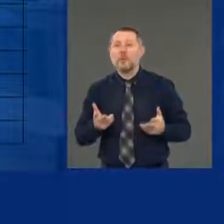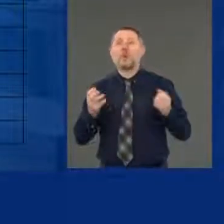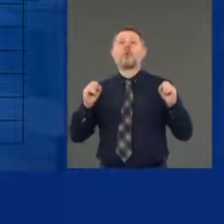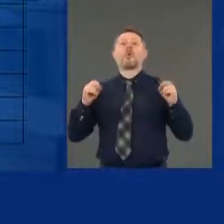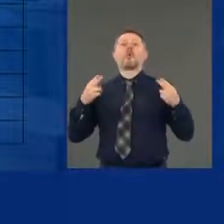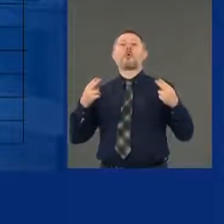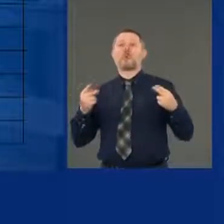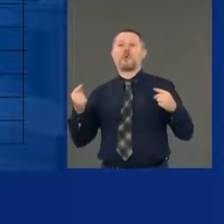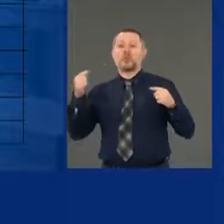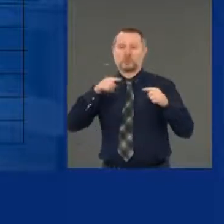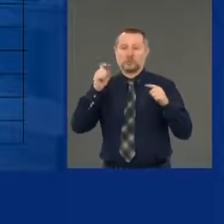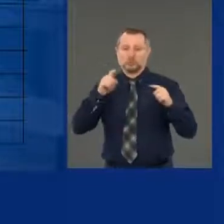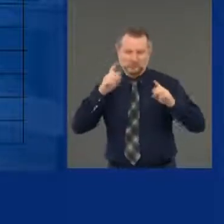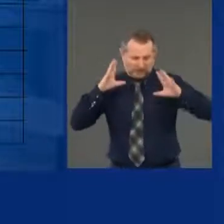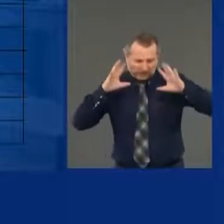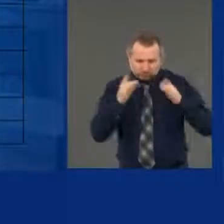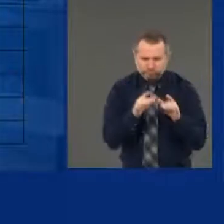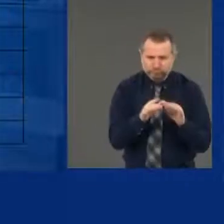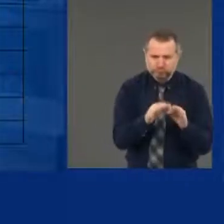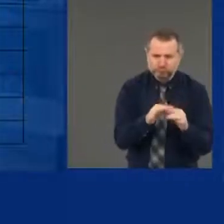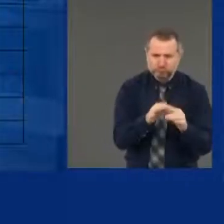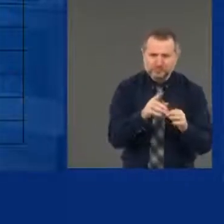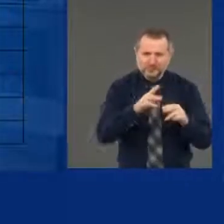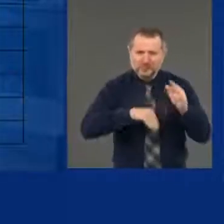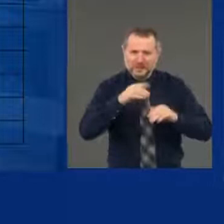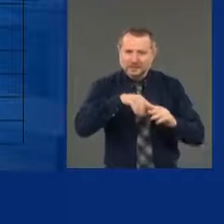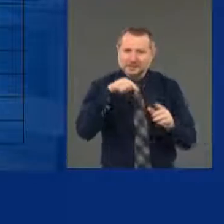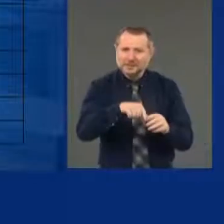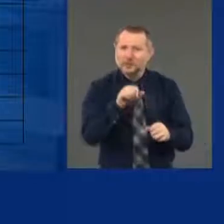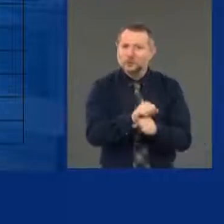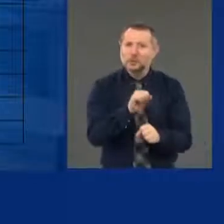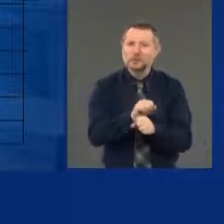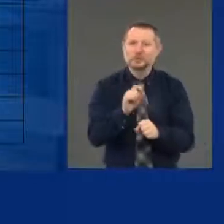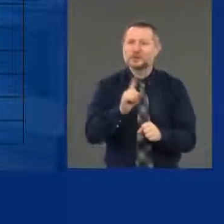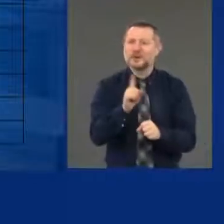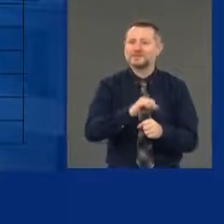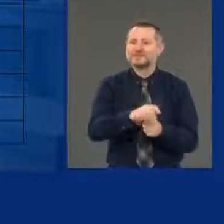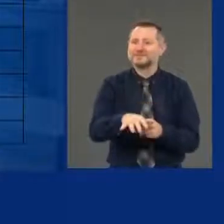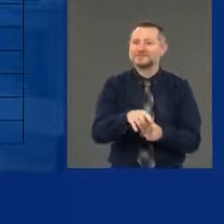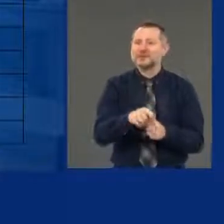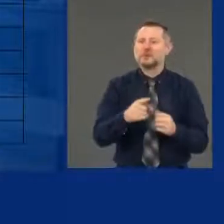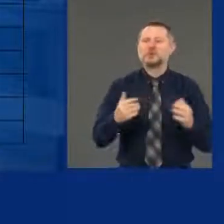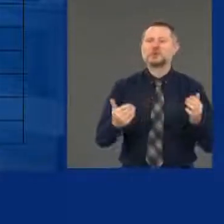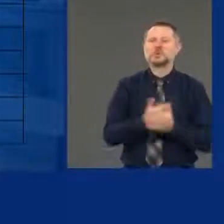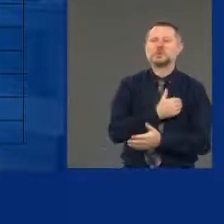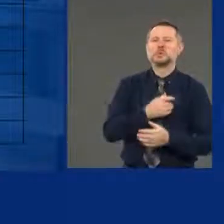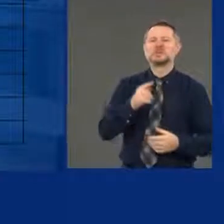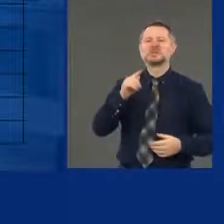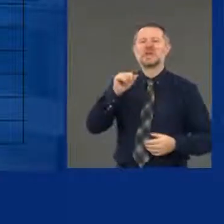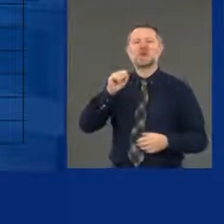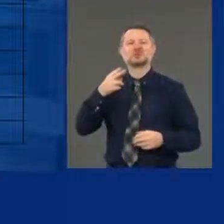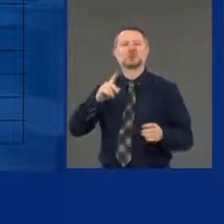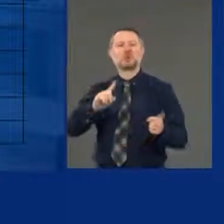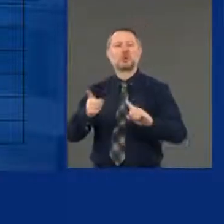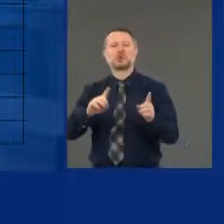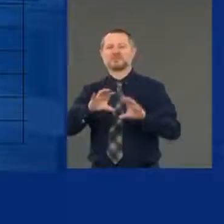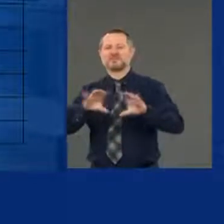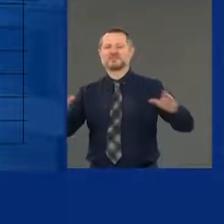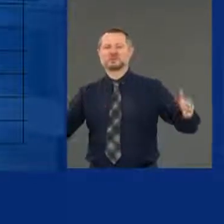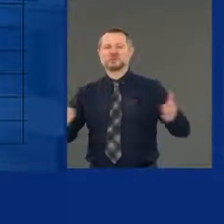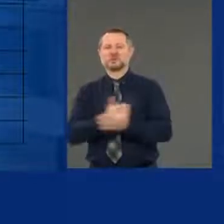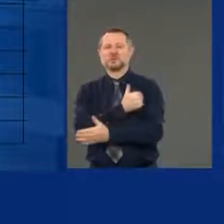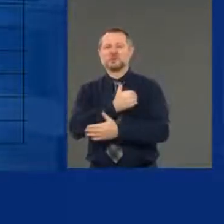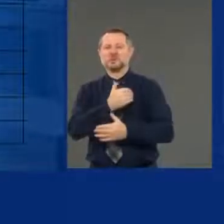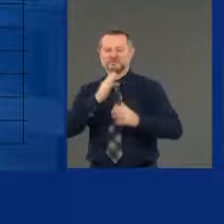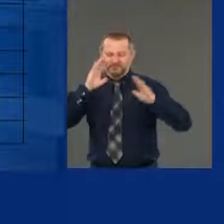center. So this is the new dashboard. This is the new focus. We're all